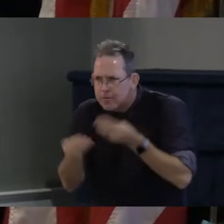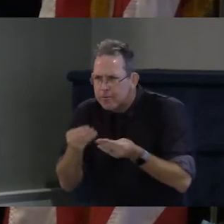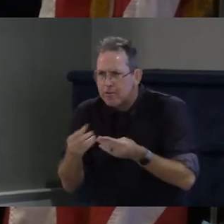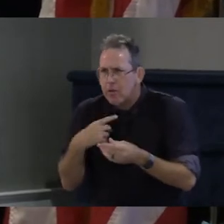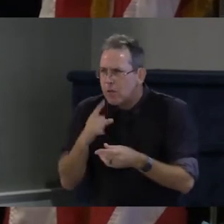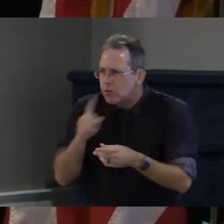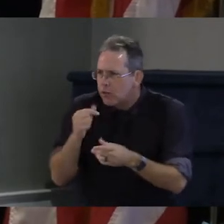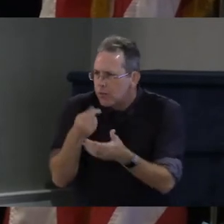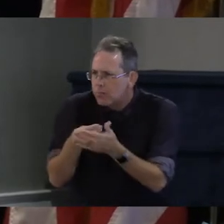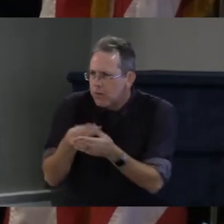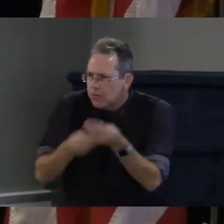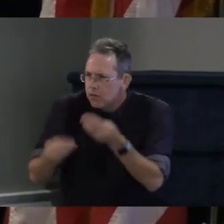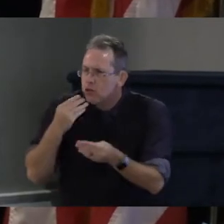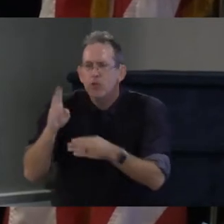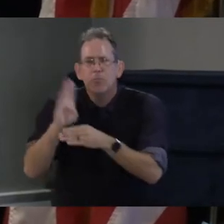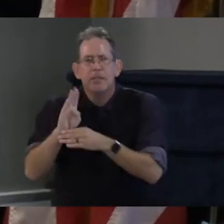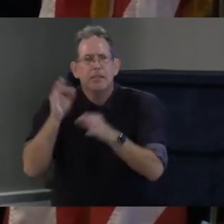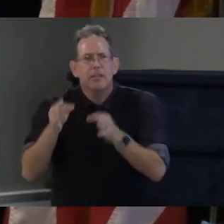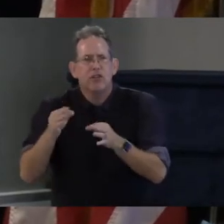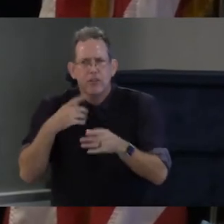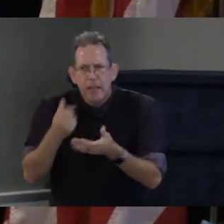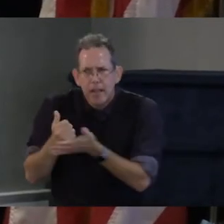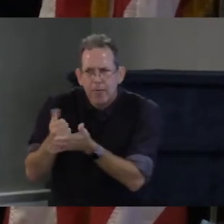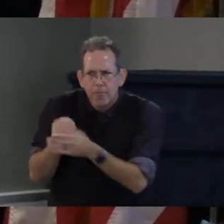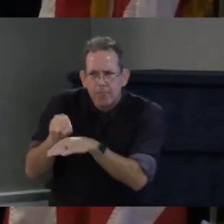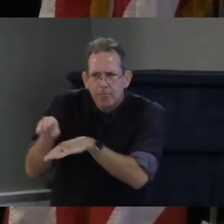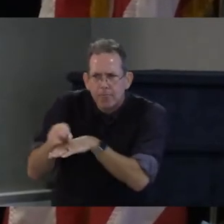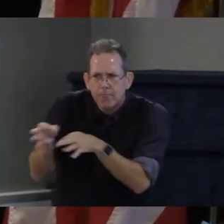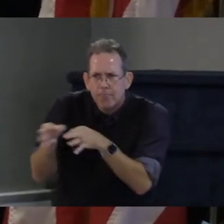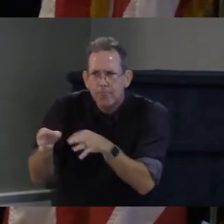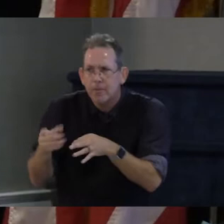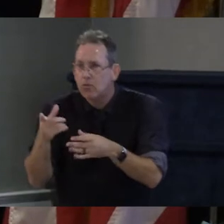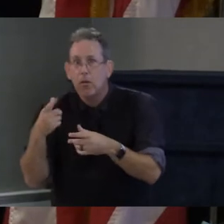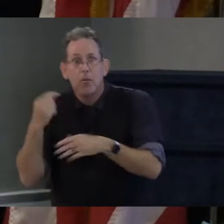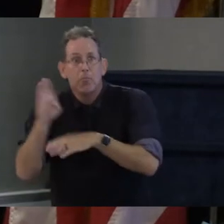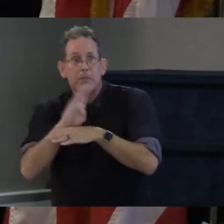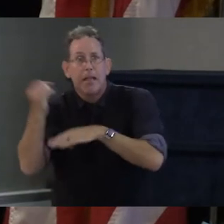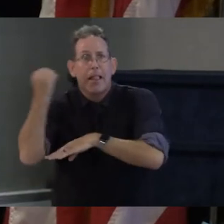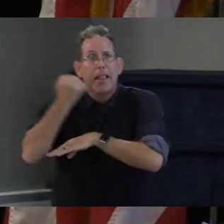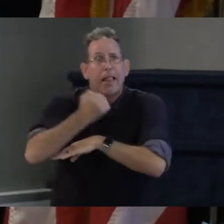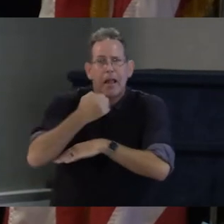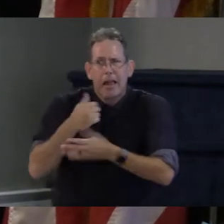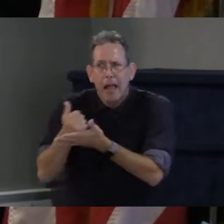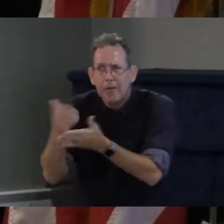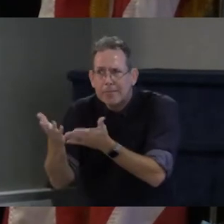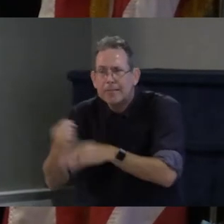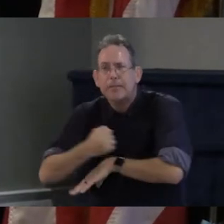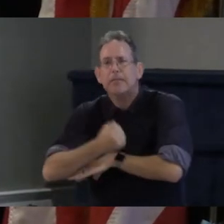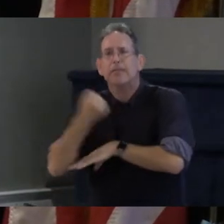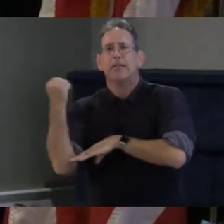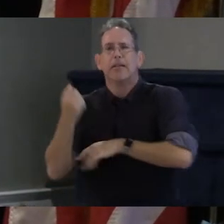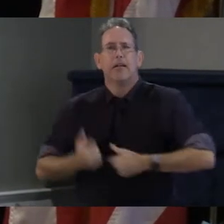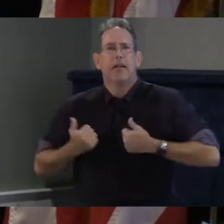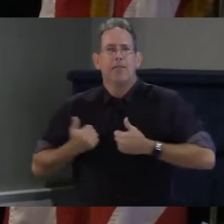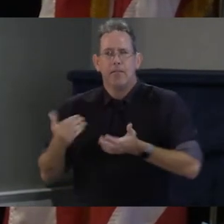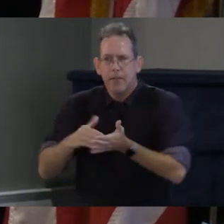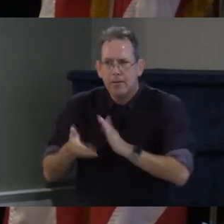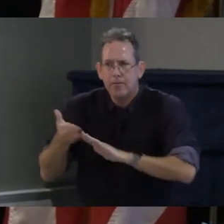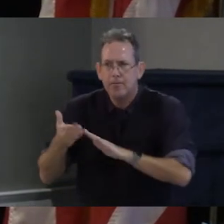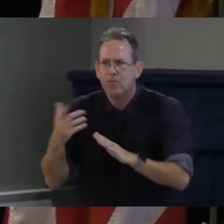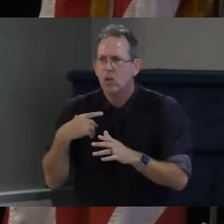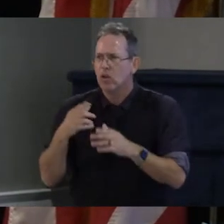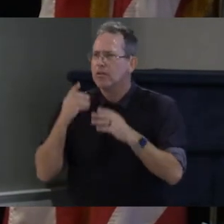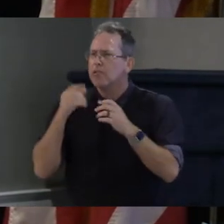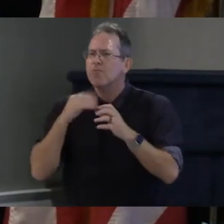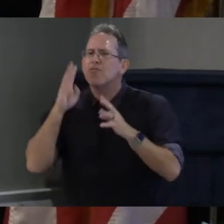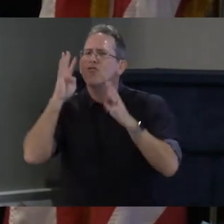business come back from the brink of bankruptcy I have the skills and the creative thinking to find new